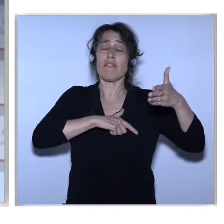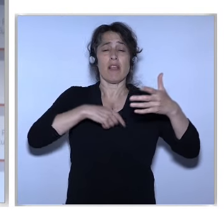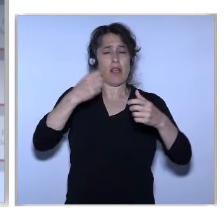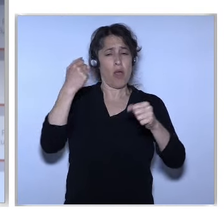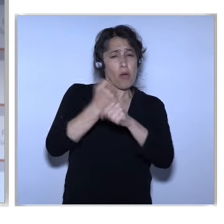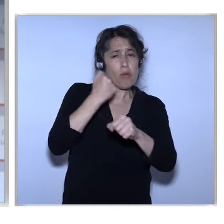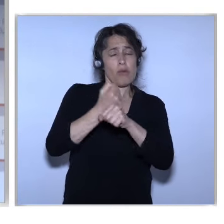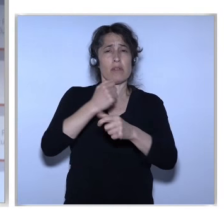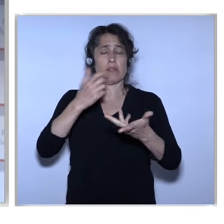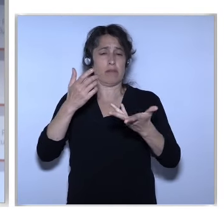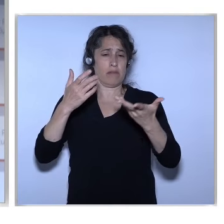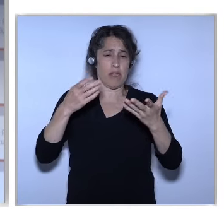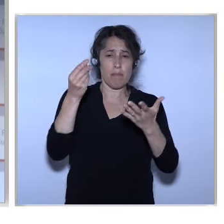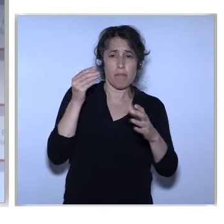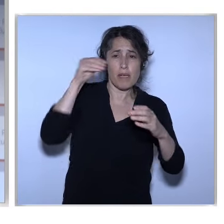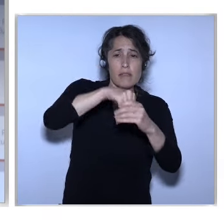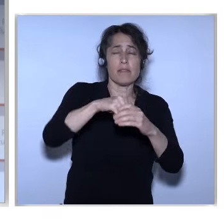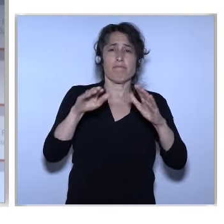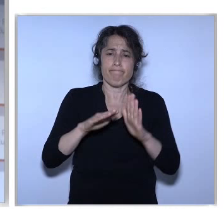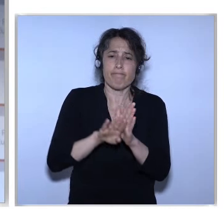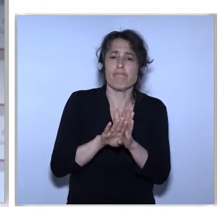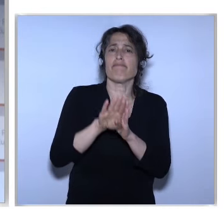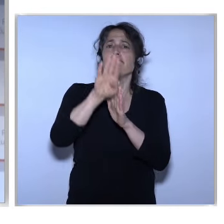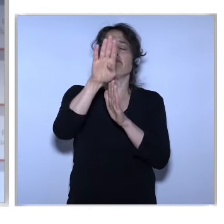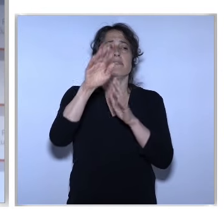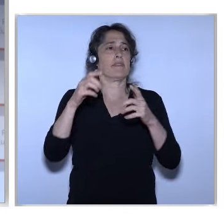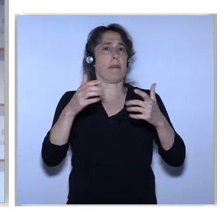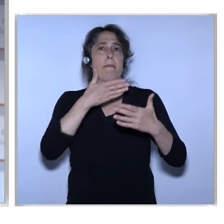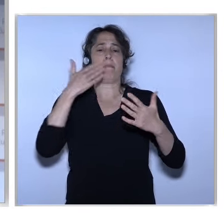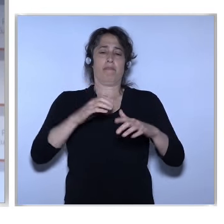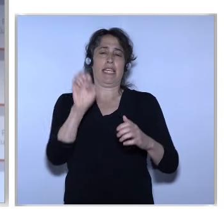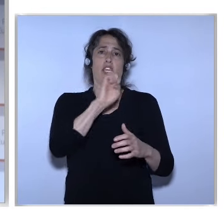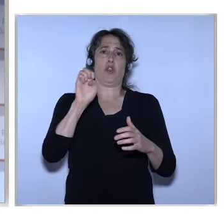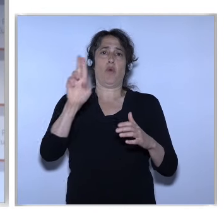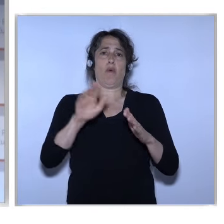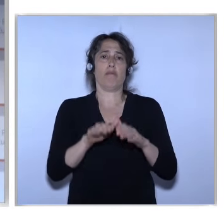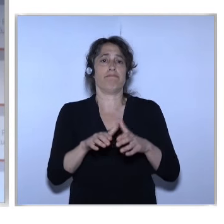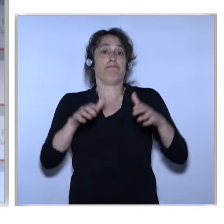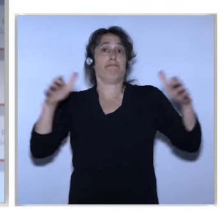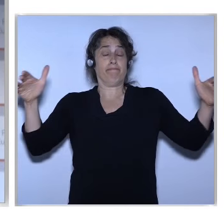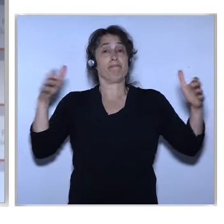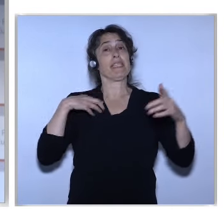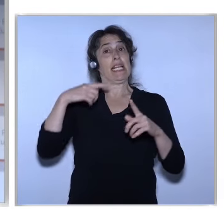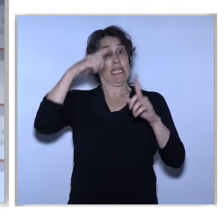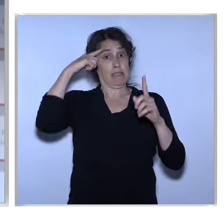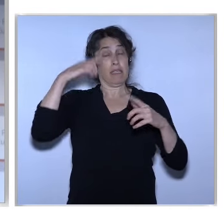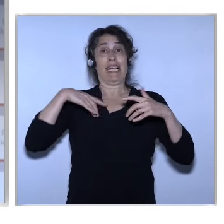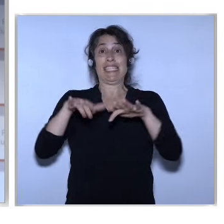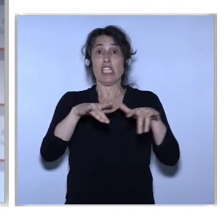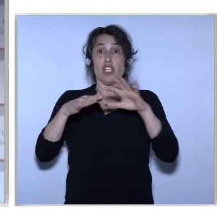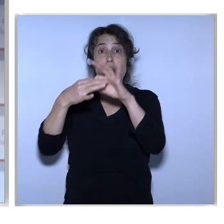Digital Europe means to help businesses and consumers To